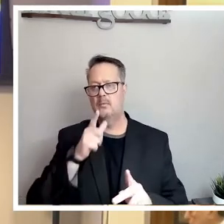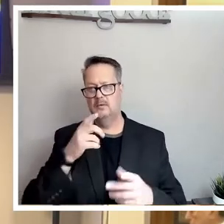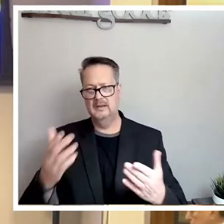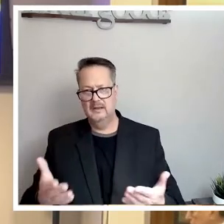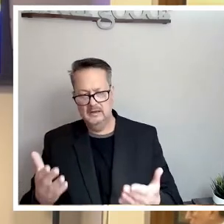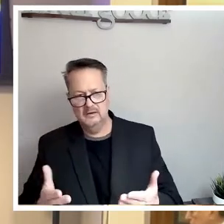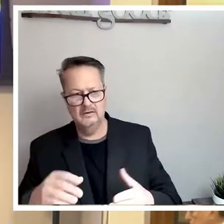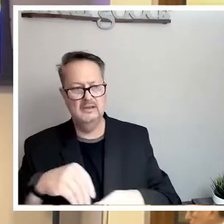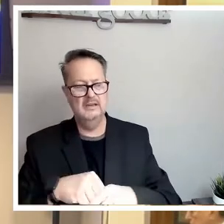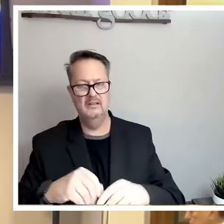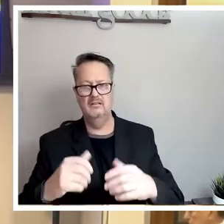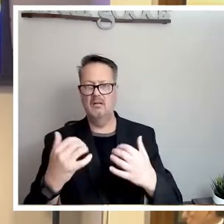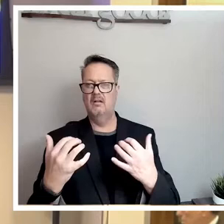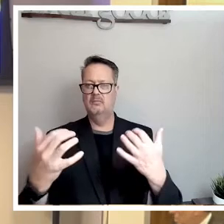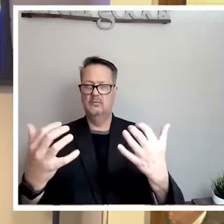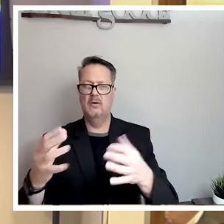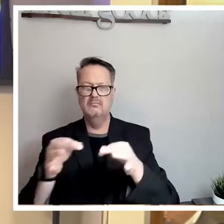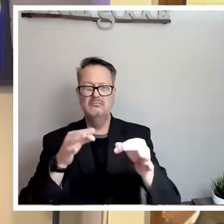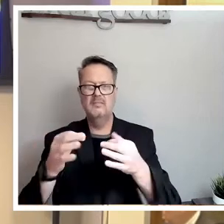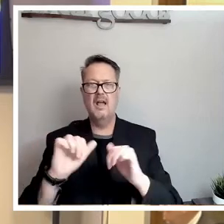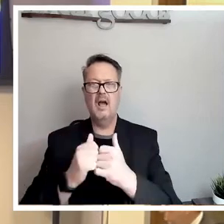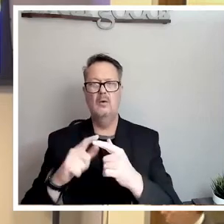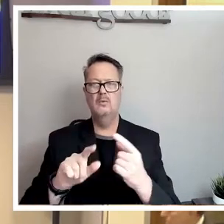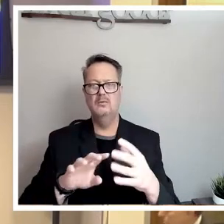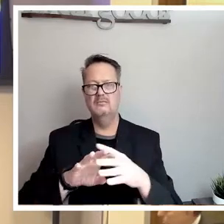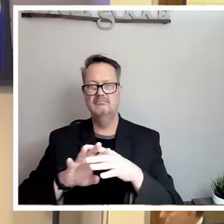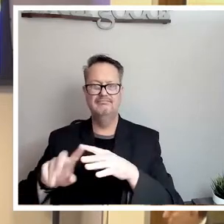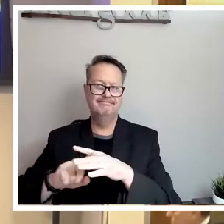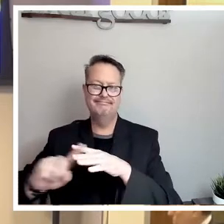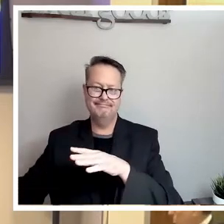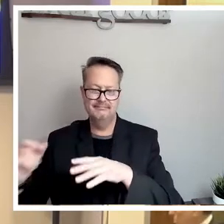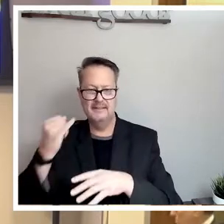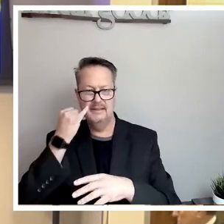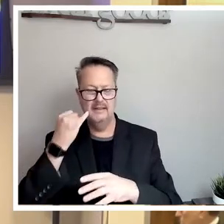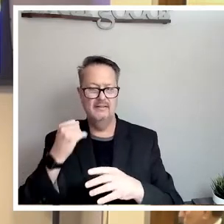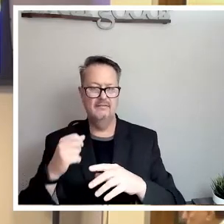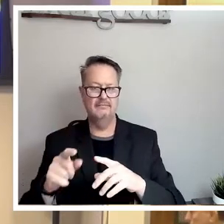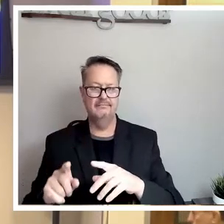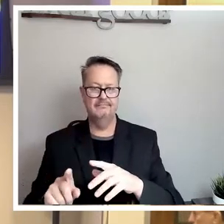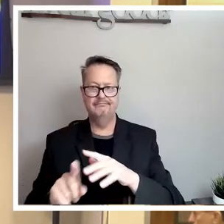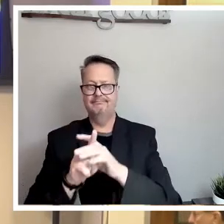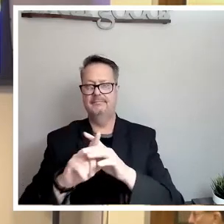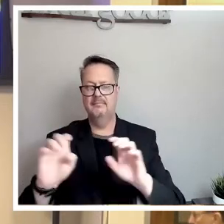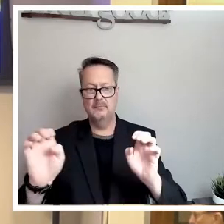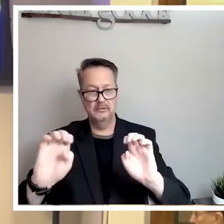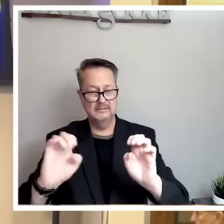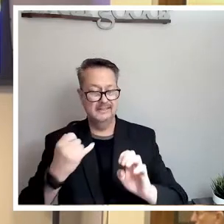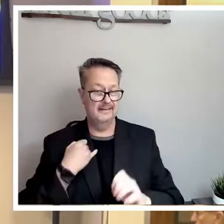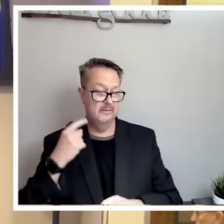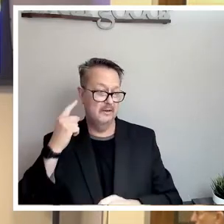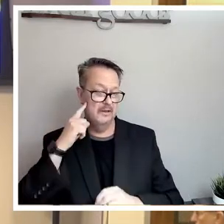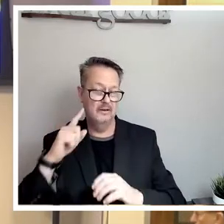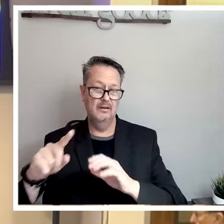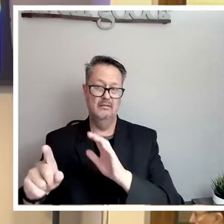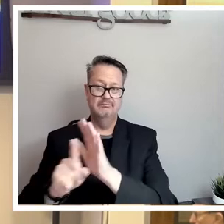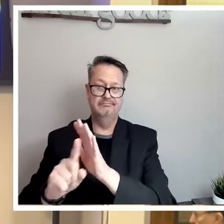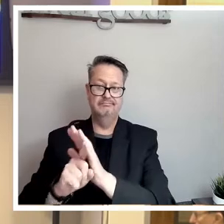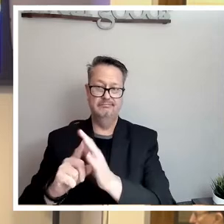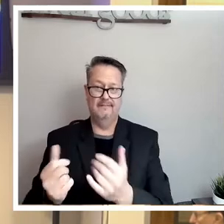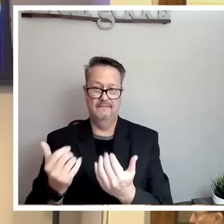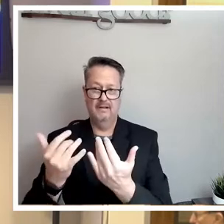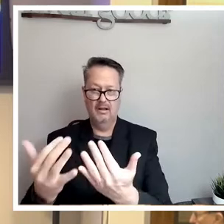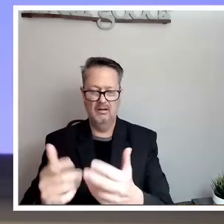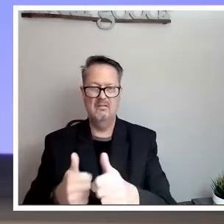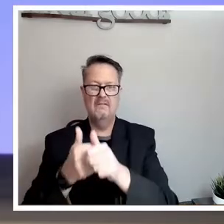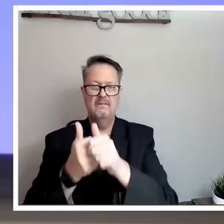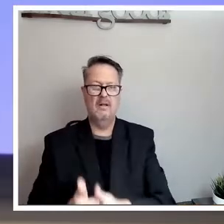procedures so that we are prepared to be safe in the event of an emergency. If you hear the fire alarm, follow the instructions